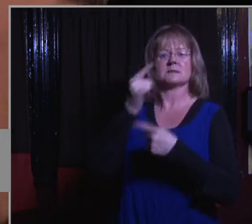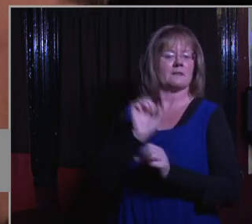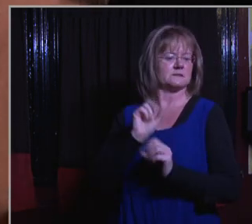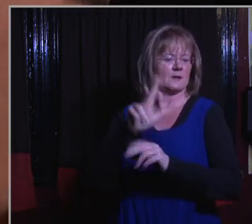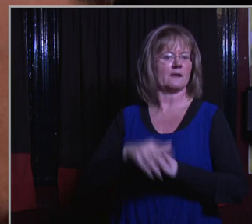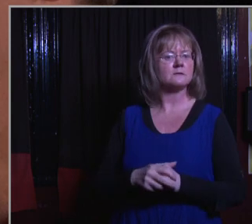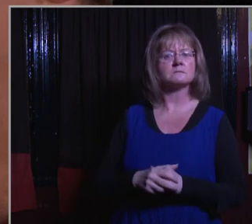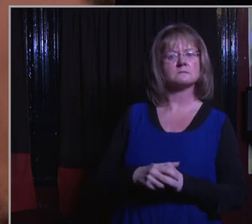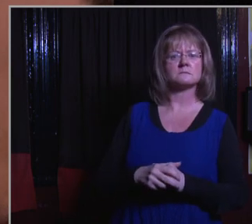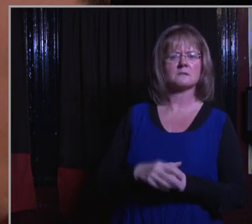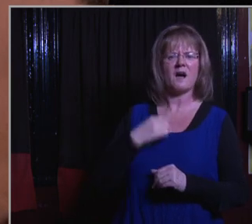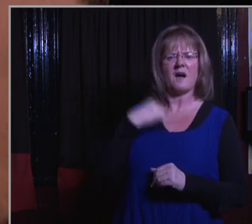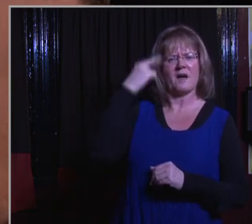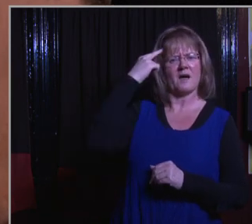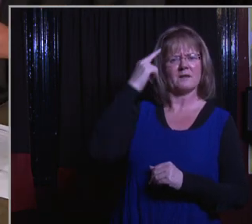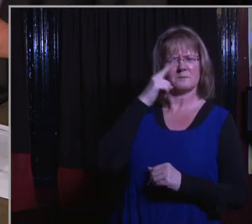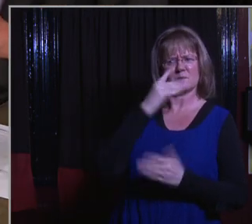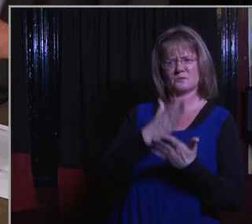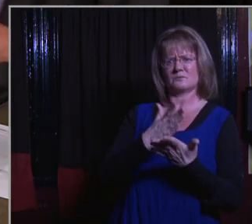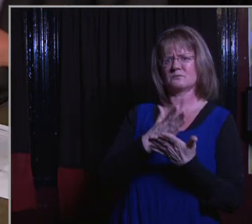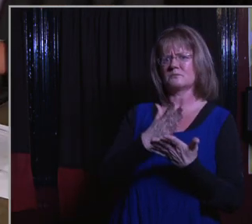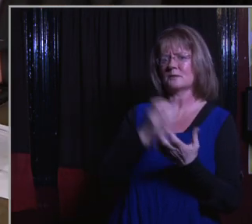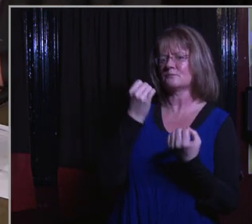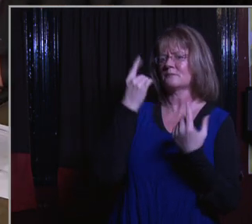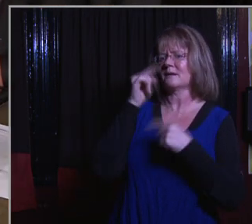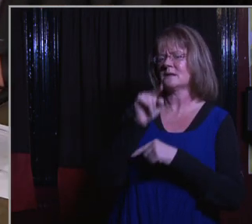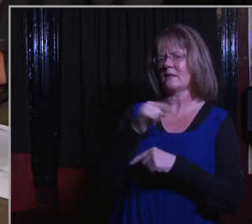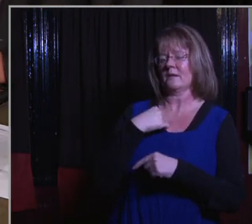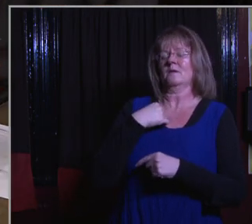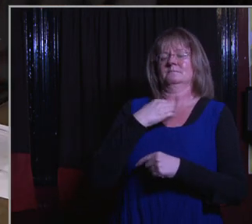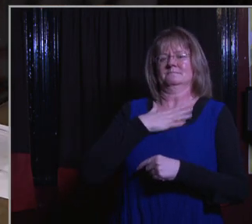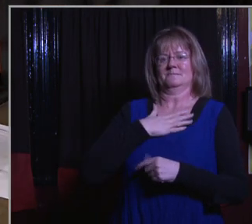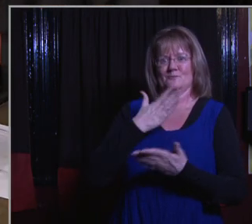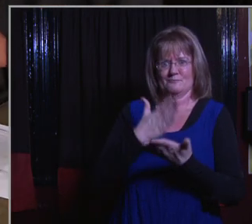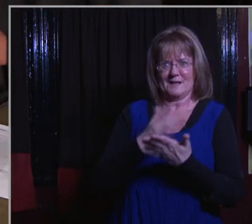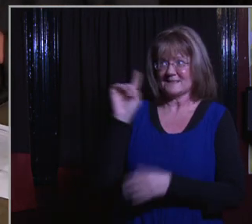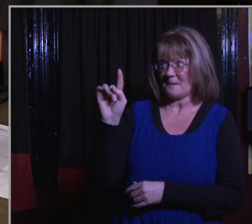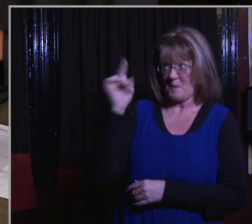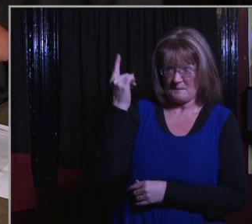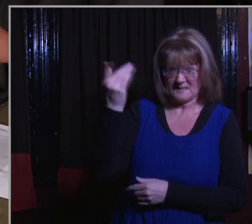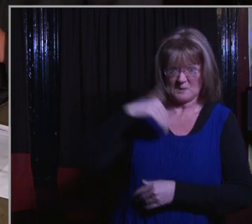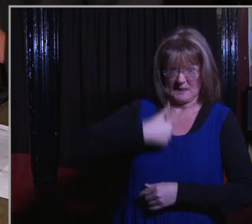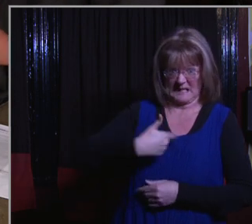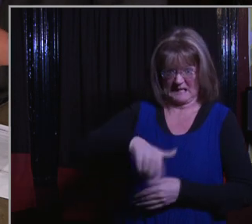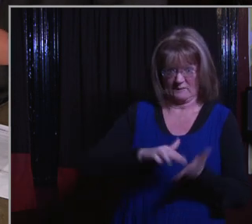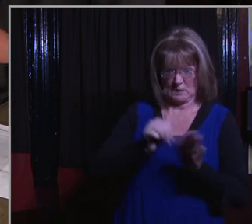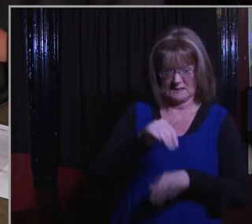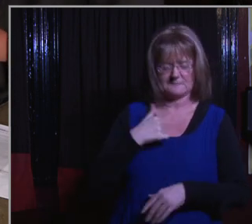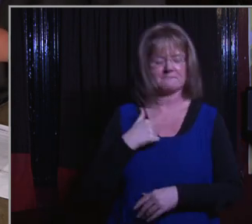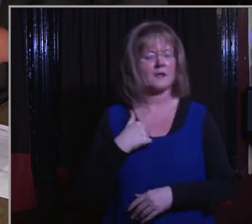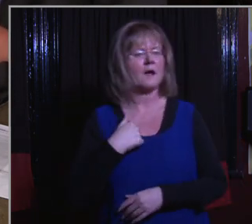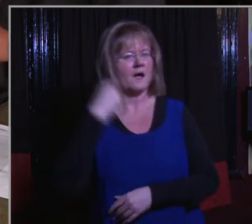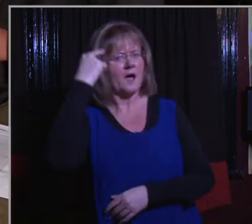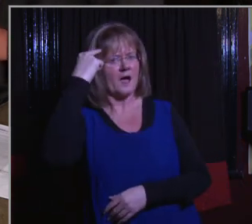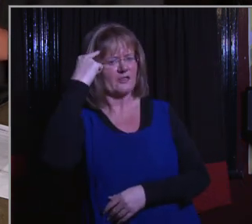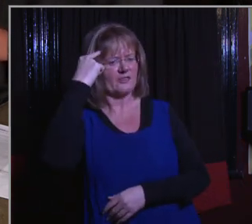okay. I mean I think you know people who realise that will think my goodness is this really the Prime Minister we need. I actually think